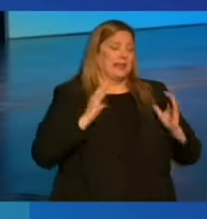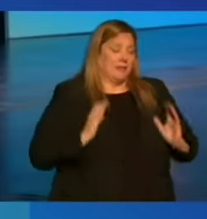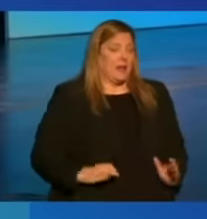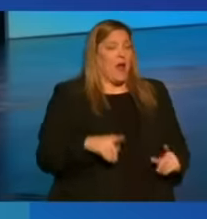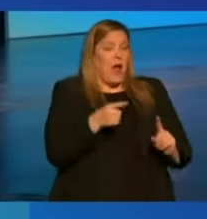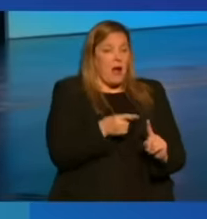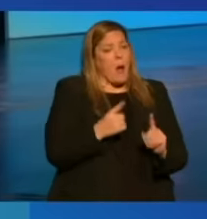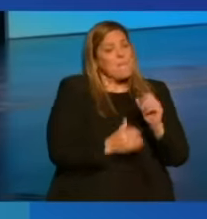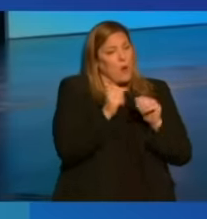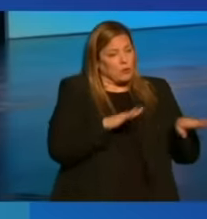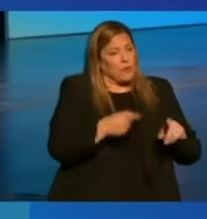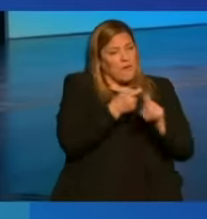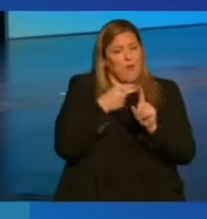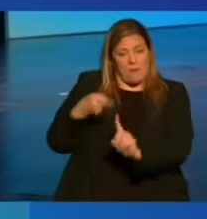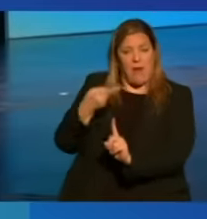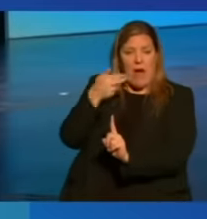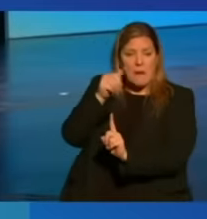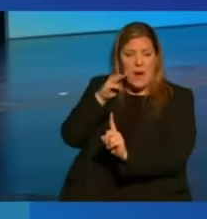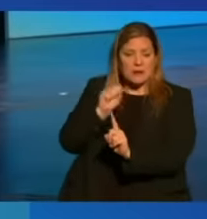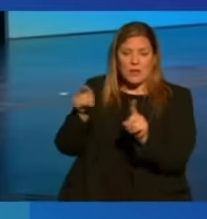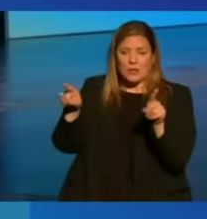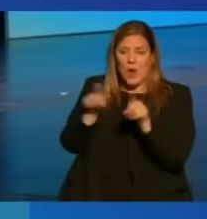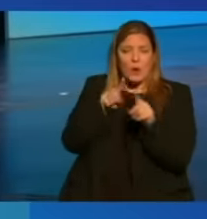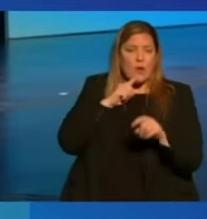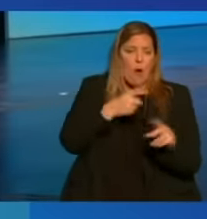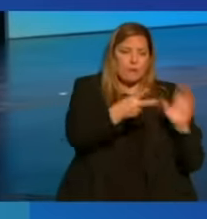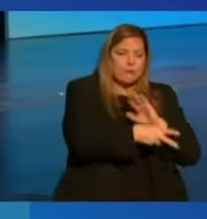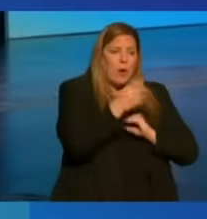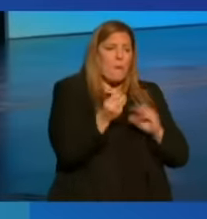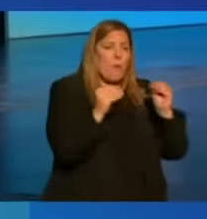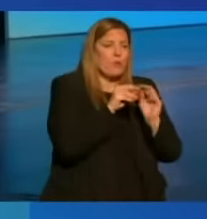Hamas, as well as the abduction of over 200 hostages.